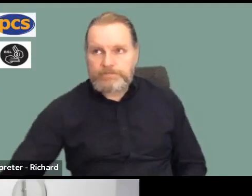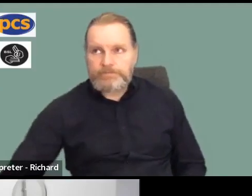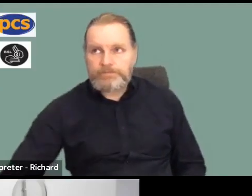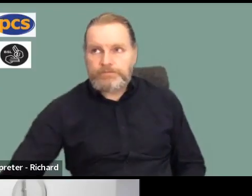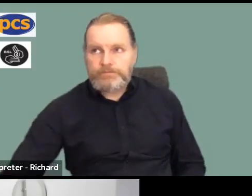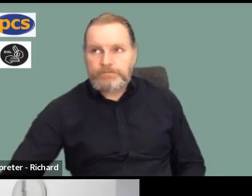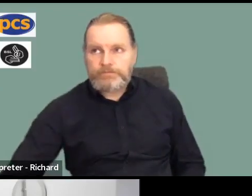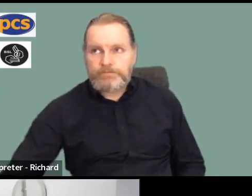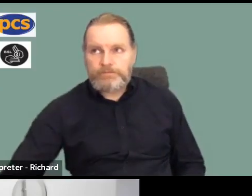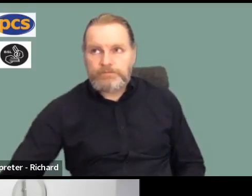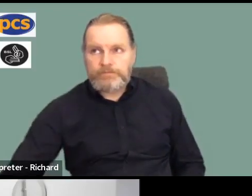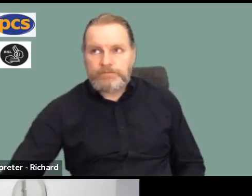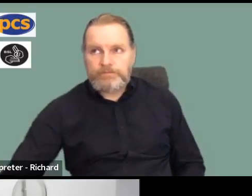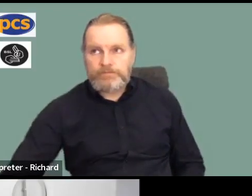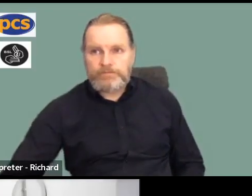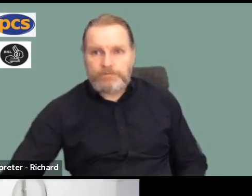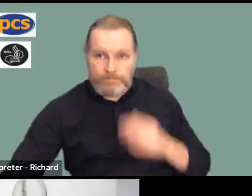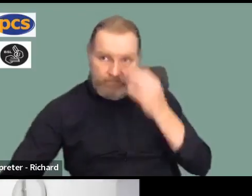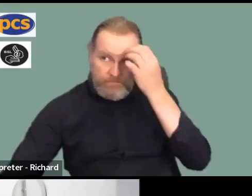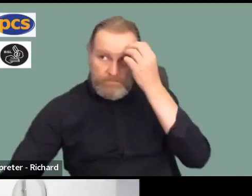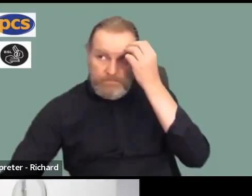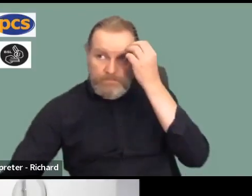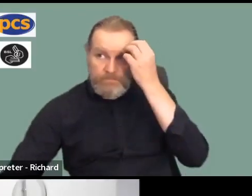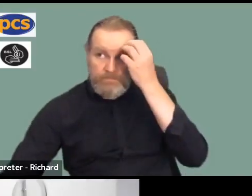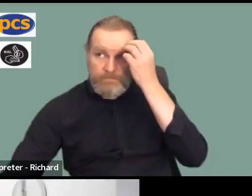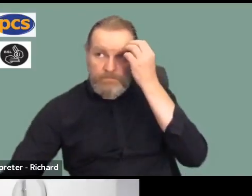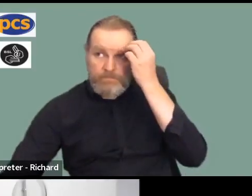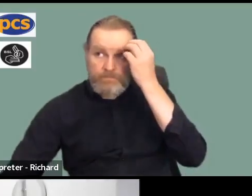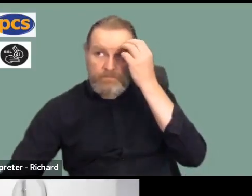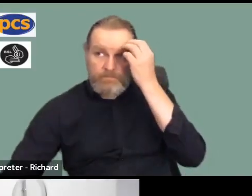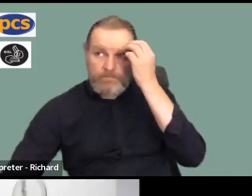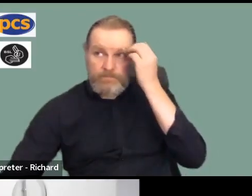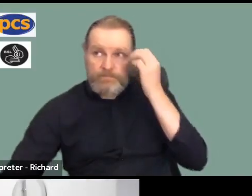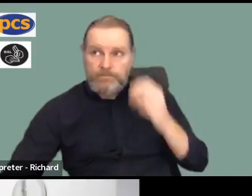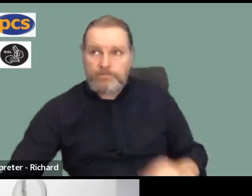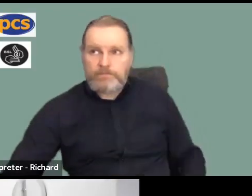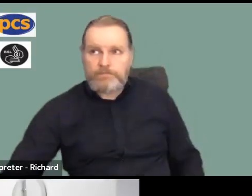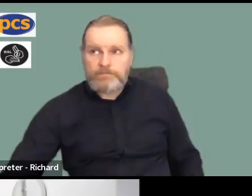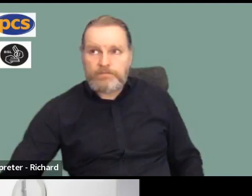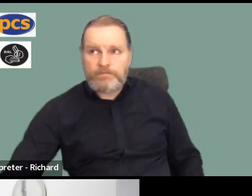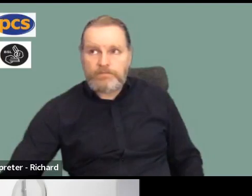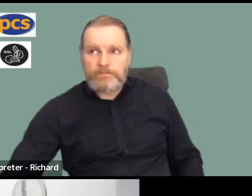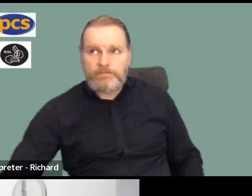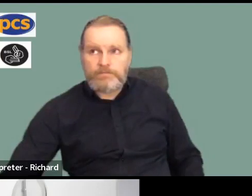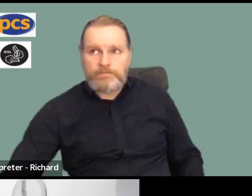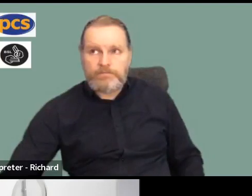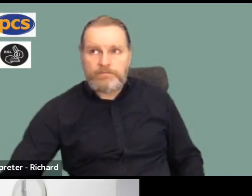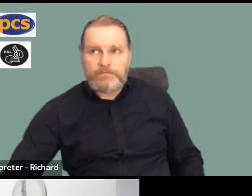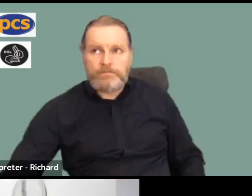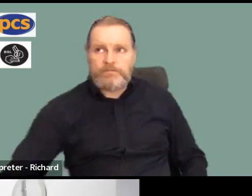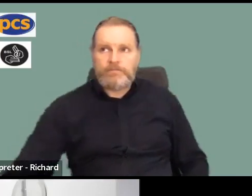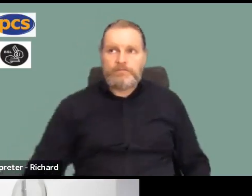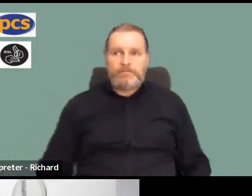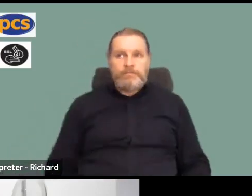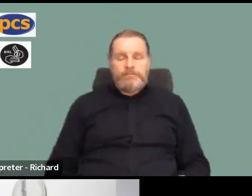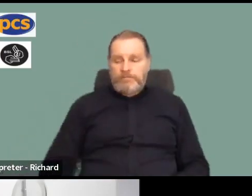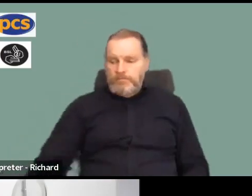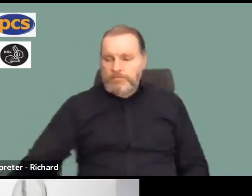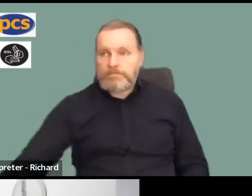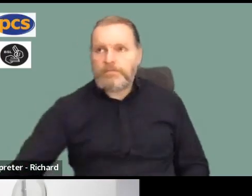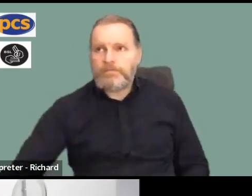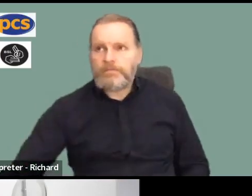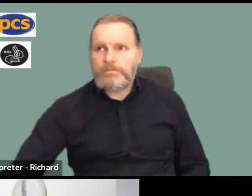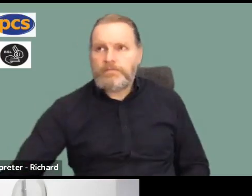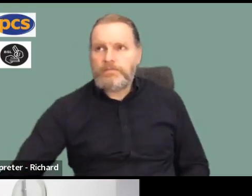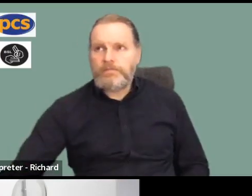Brilliant. Okay. So again, it's great to hear so many fantastic things that are already already going on